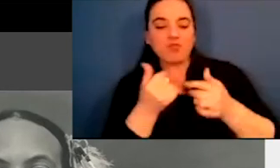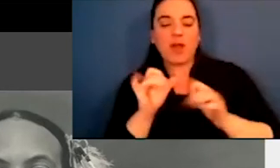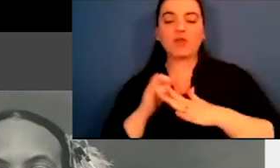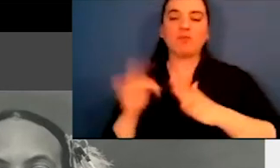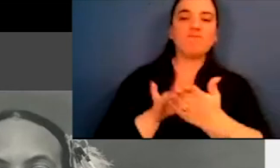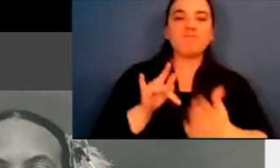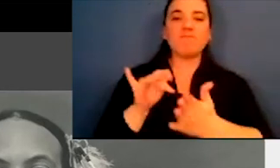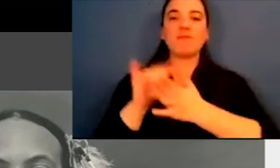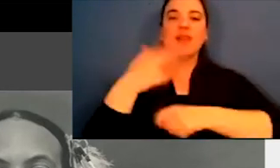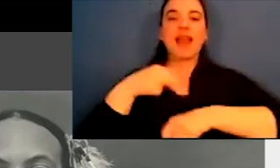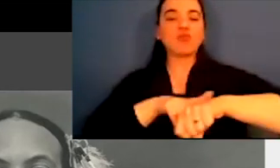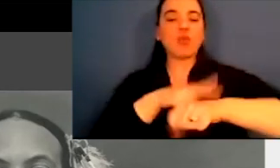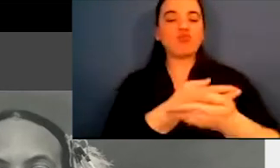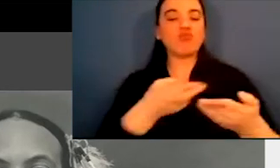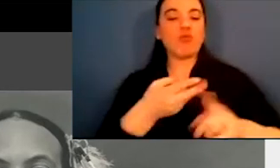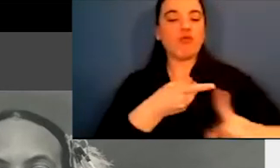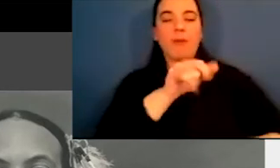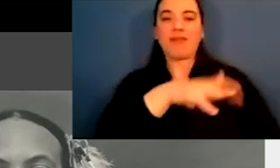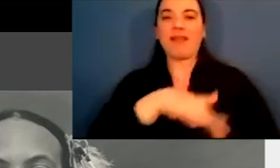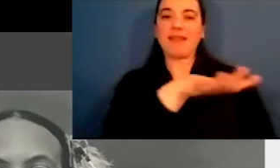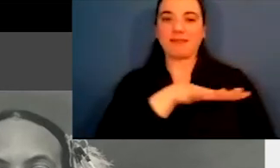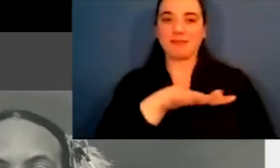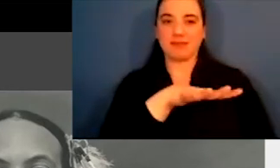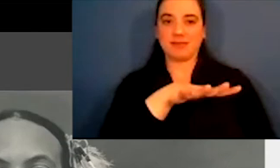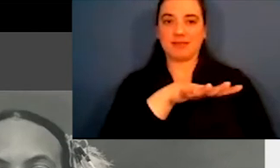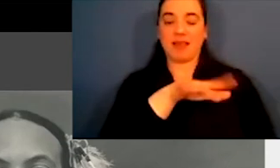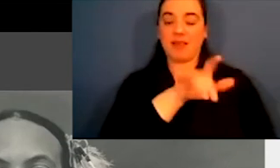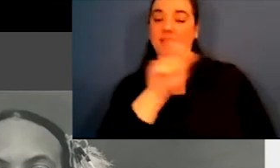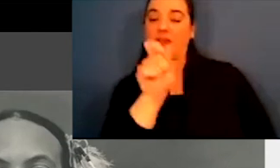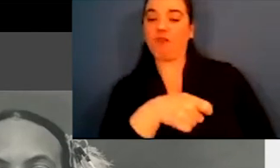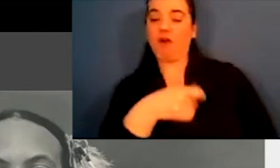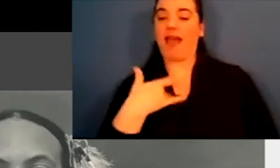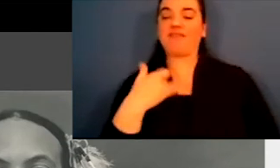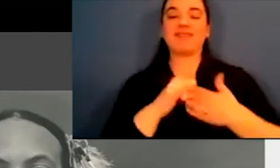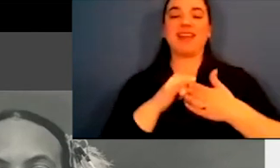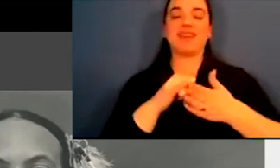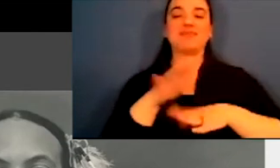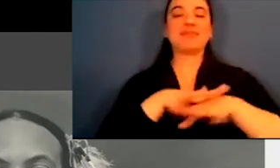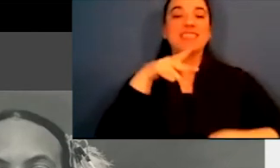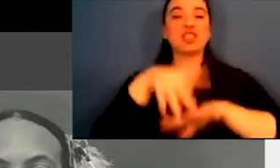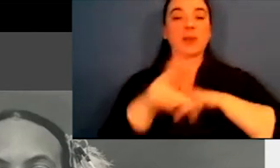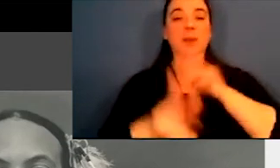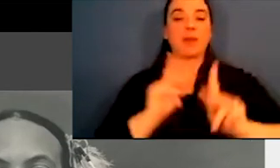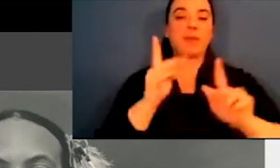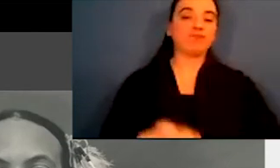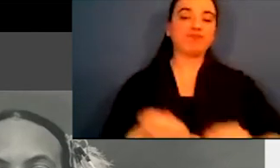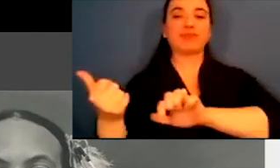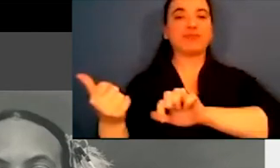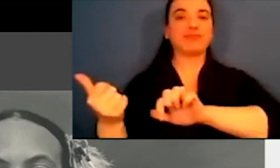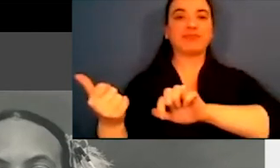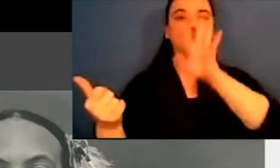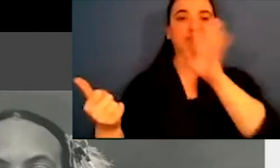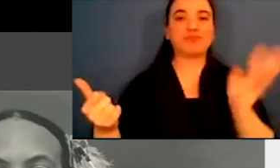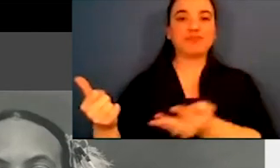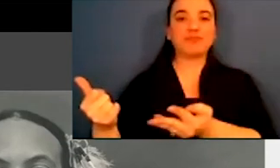racist governments and more calculatedly exploit the natural natural resources from the lands, therefore